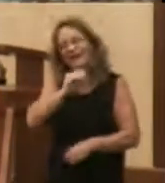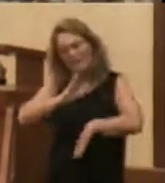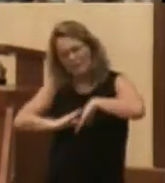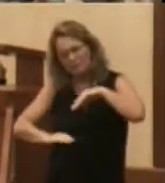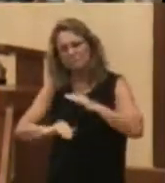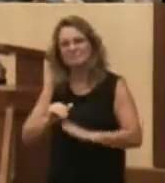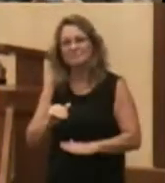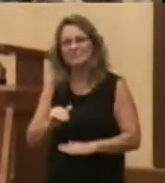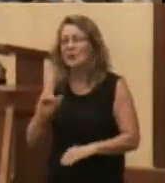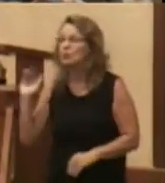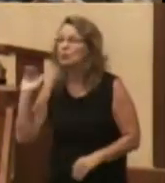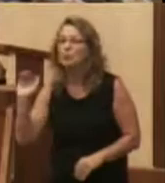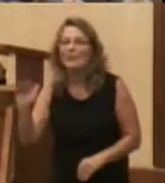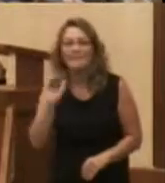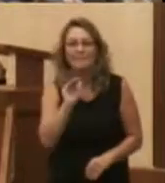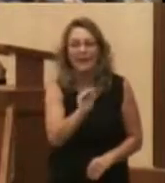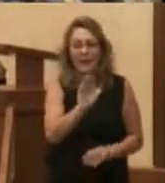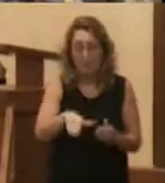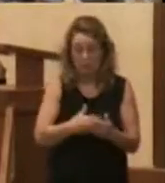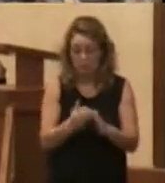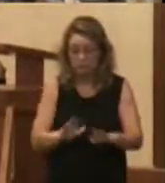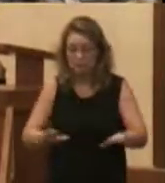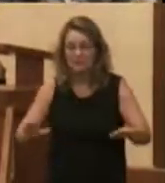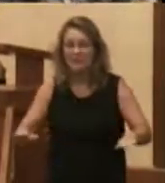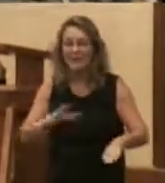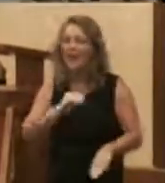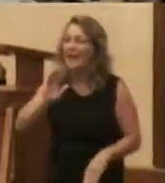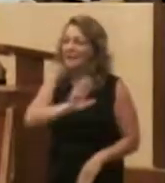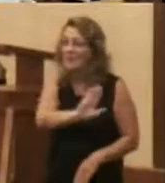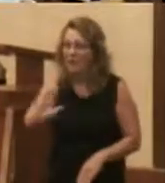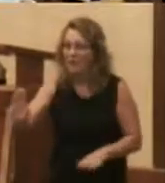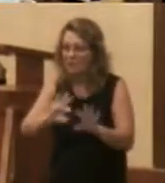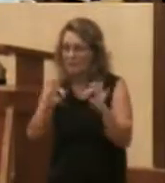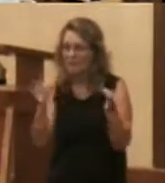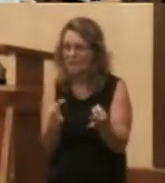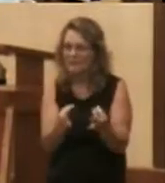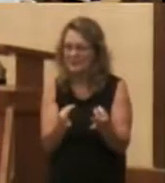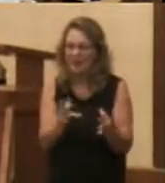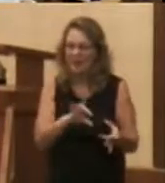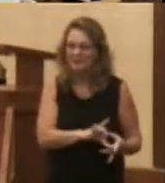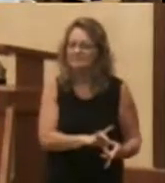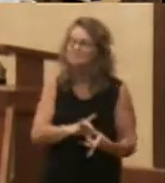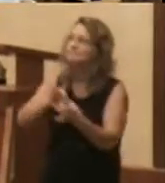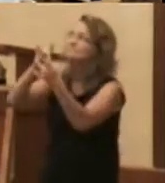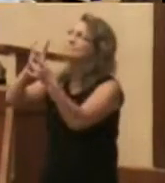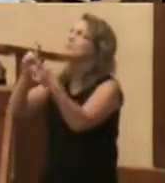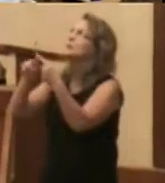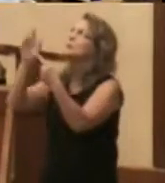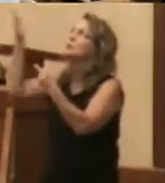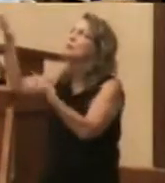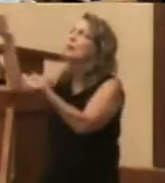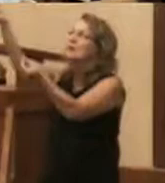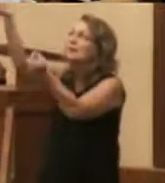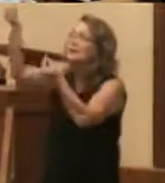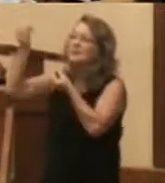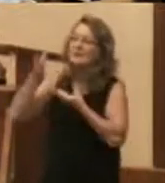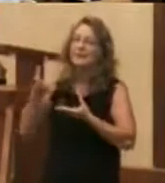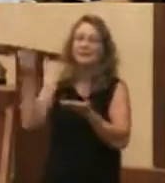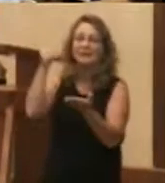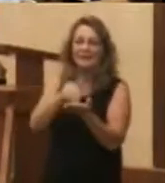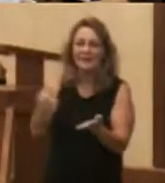each of these, your children and their families, that they are yours. That you fill them up with your Holy Spirit, no matter what, every day.